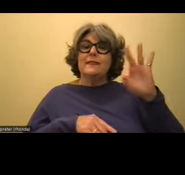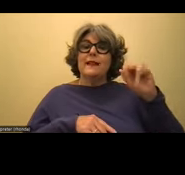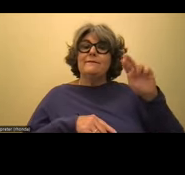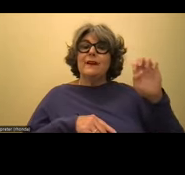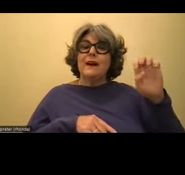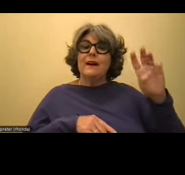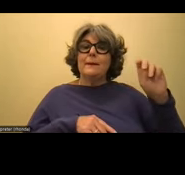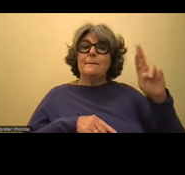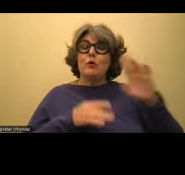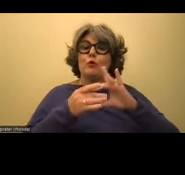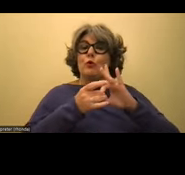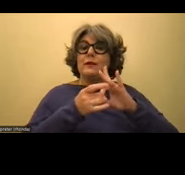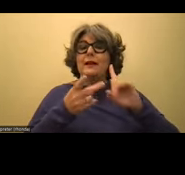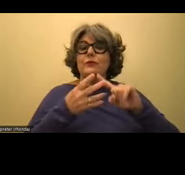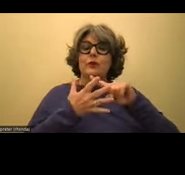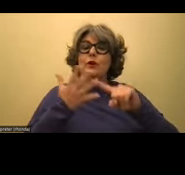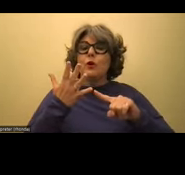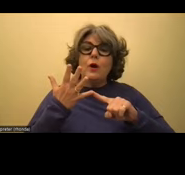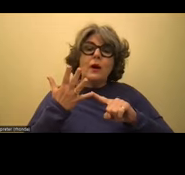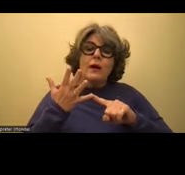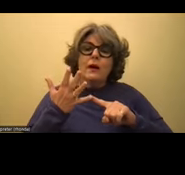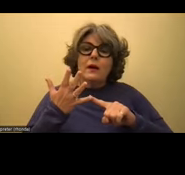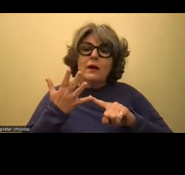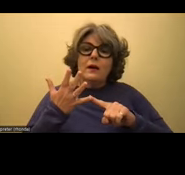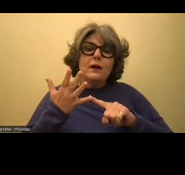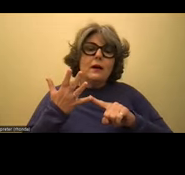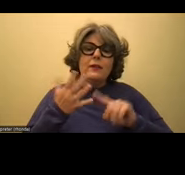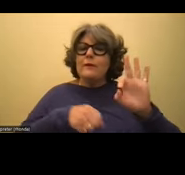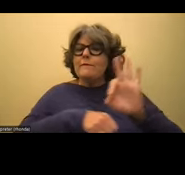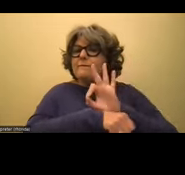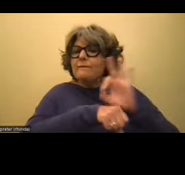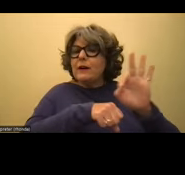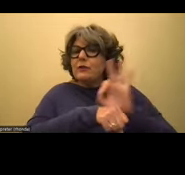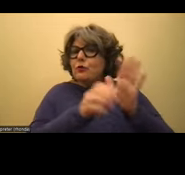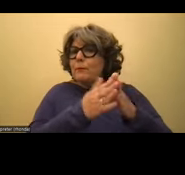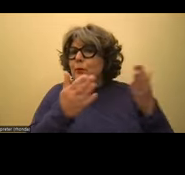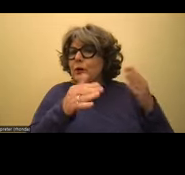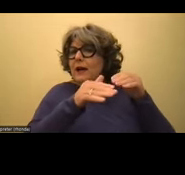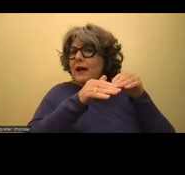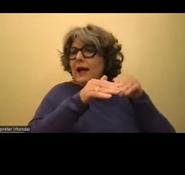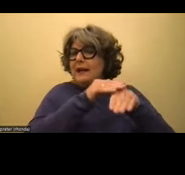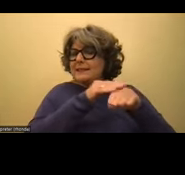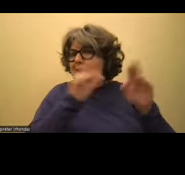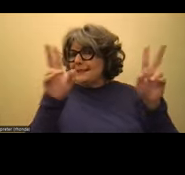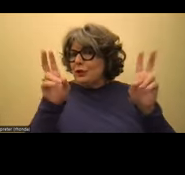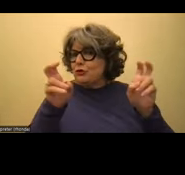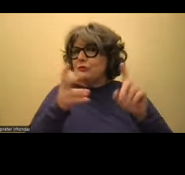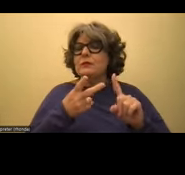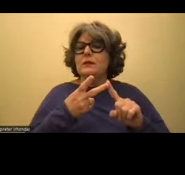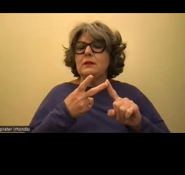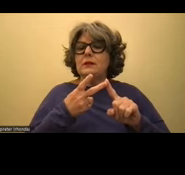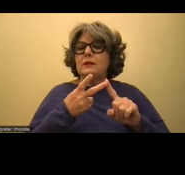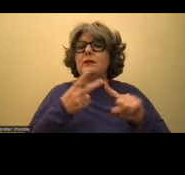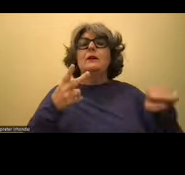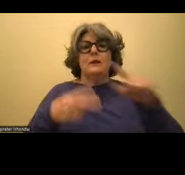issues or other functional book access issues, right, then they would,